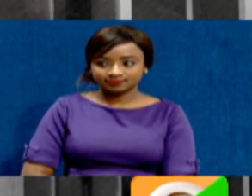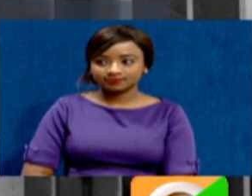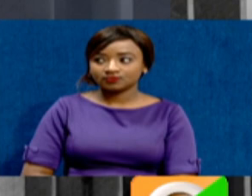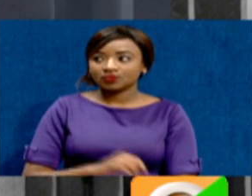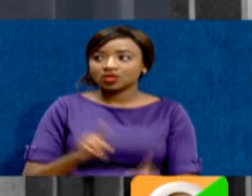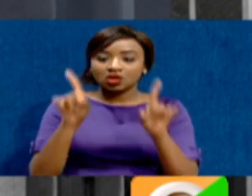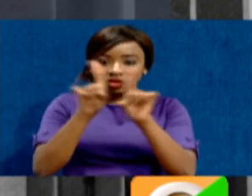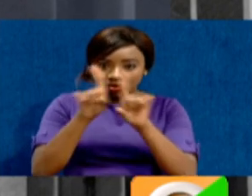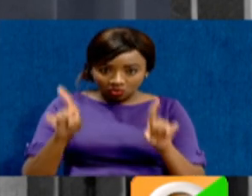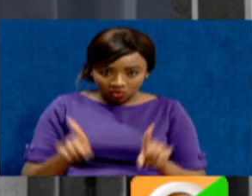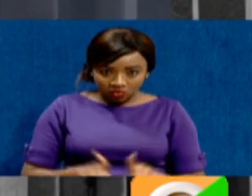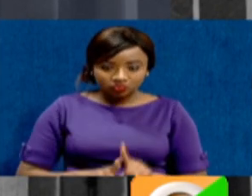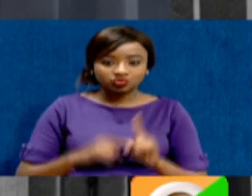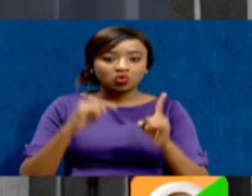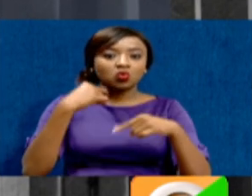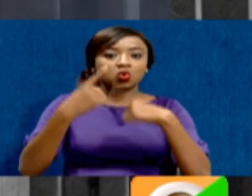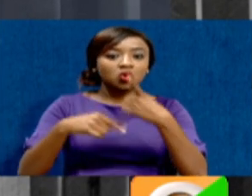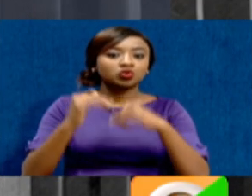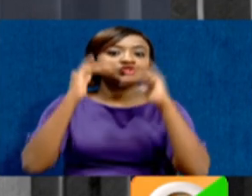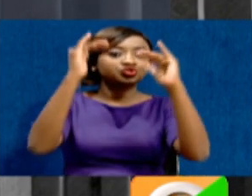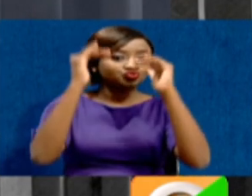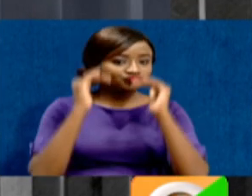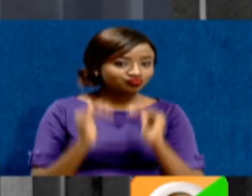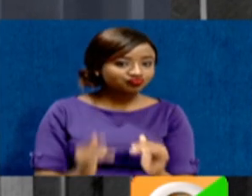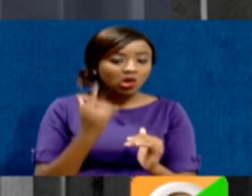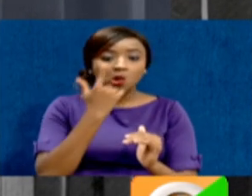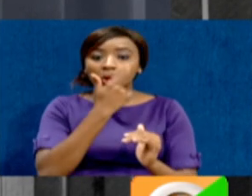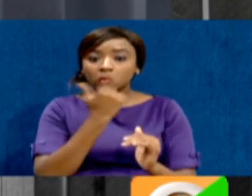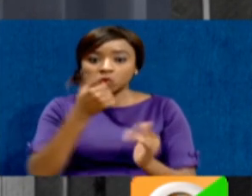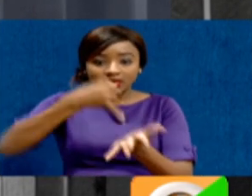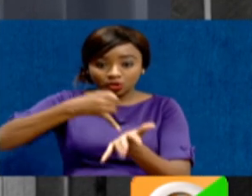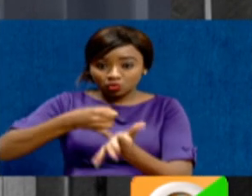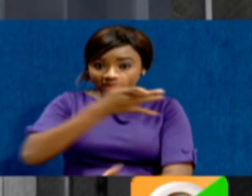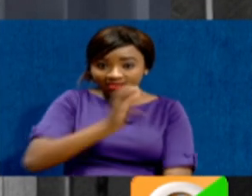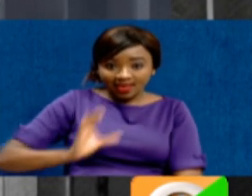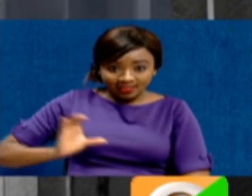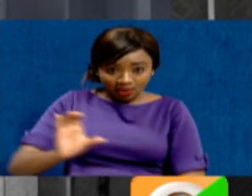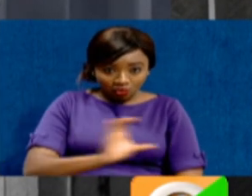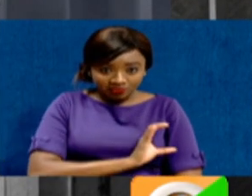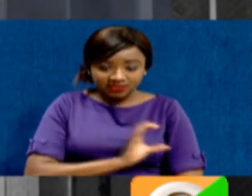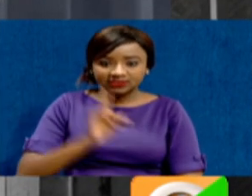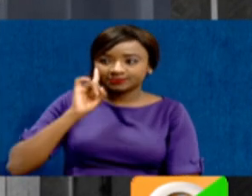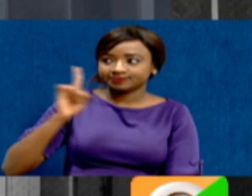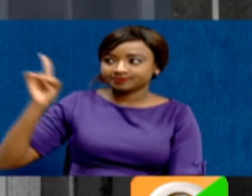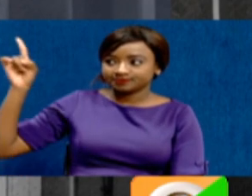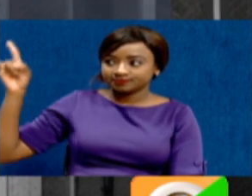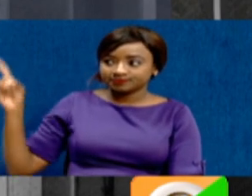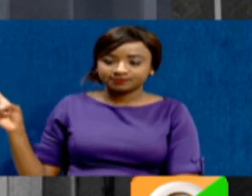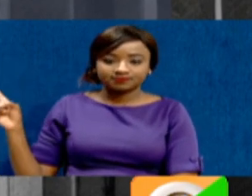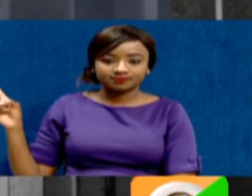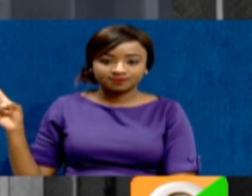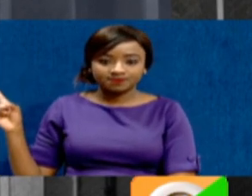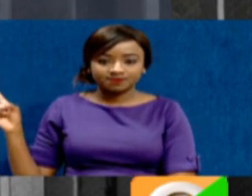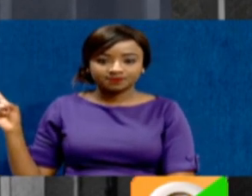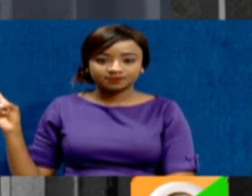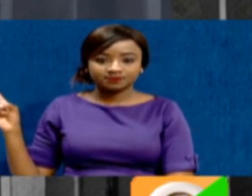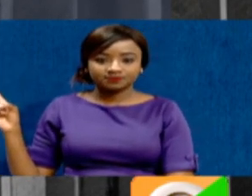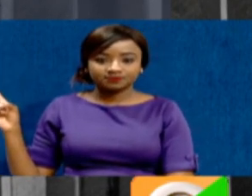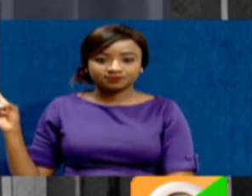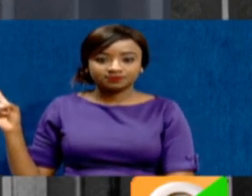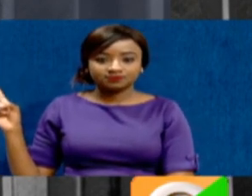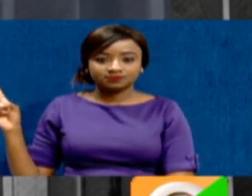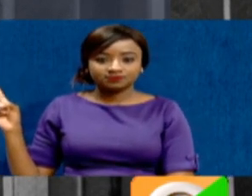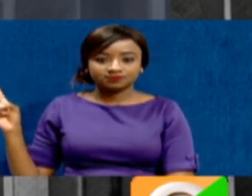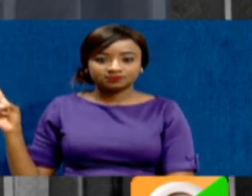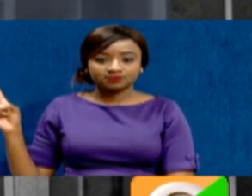senator for Nandi as well. And the list continues. Moses Kajuang is a senator for Homa Bay. And Anwar Loitipip, the senator for Lamu.